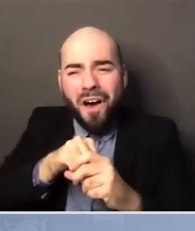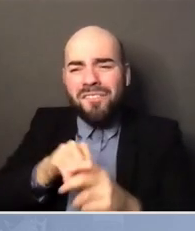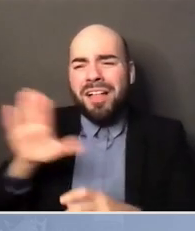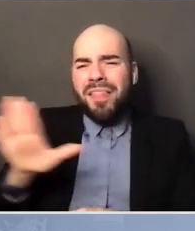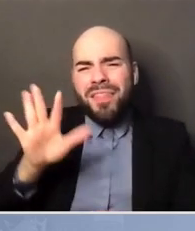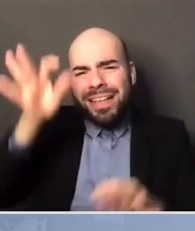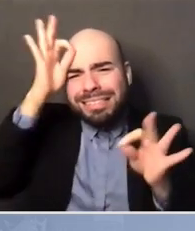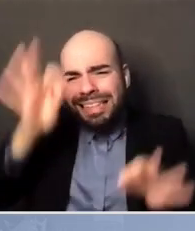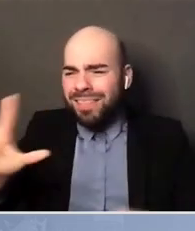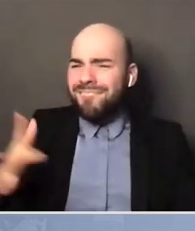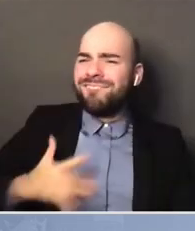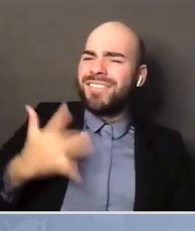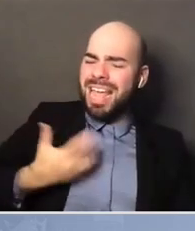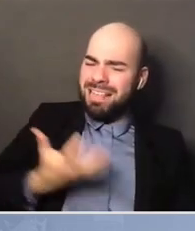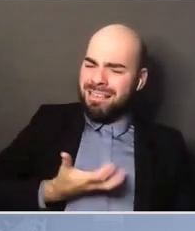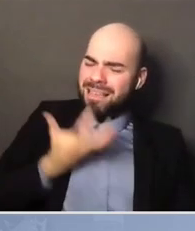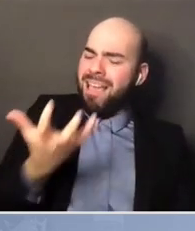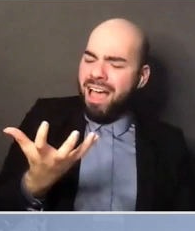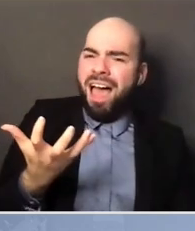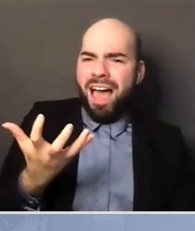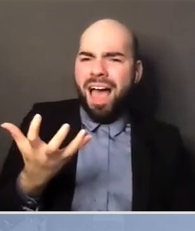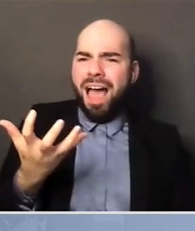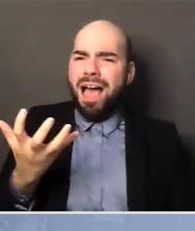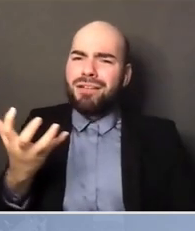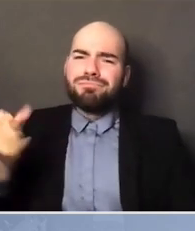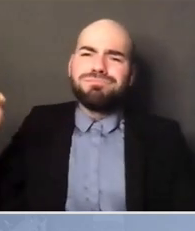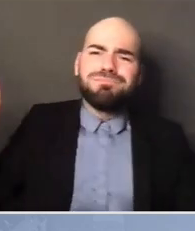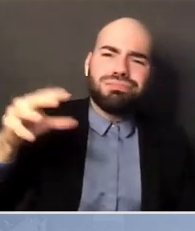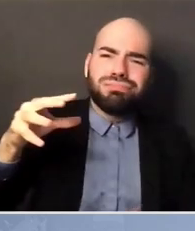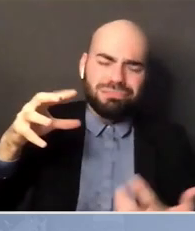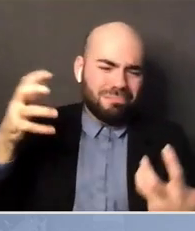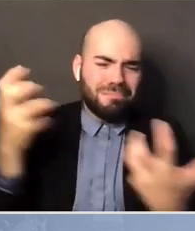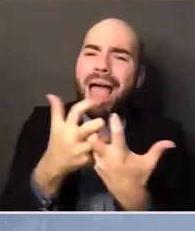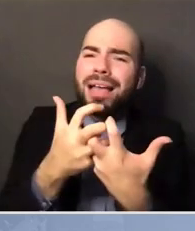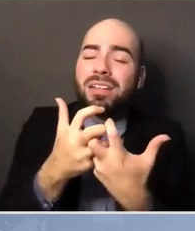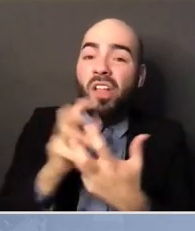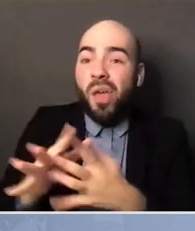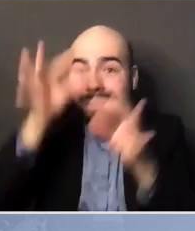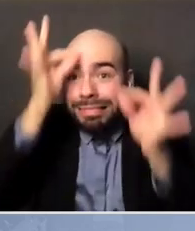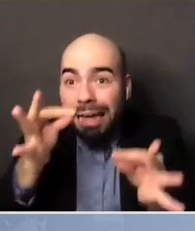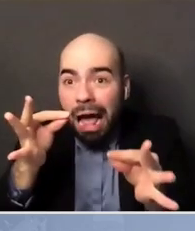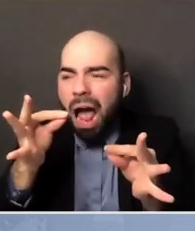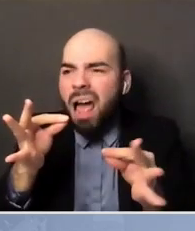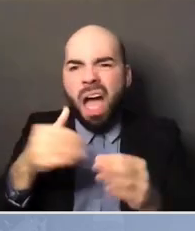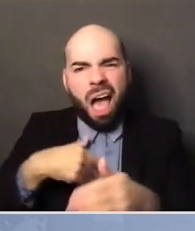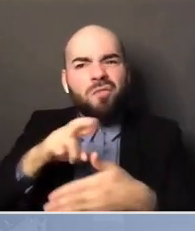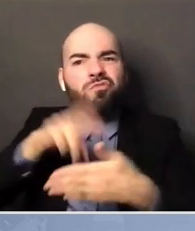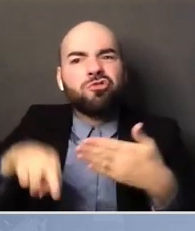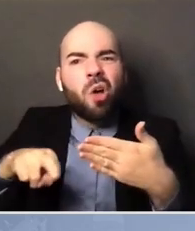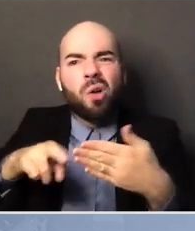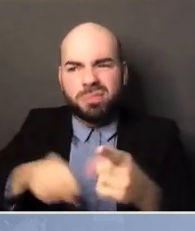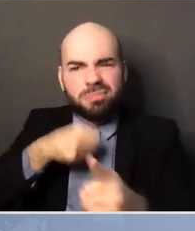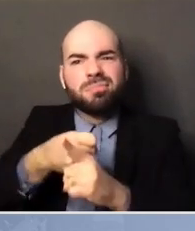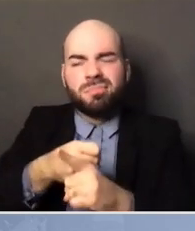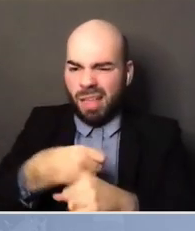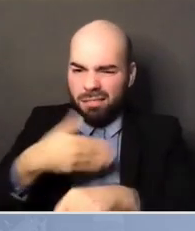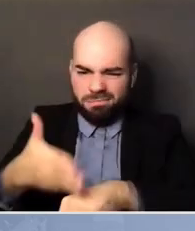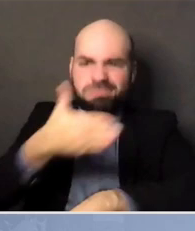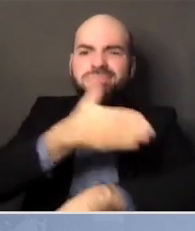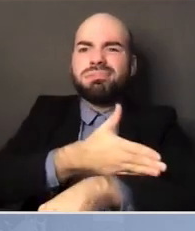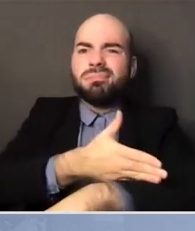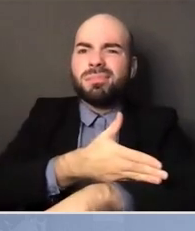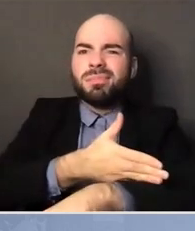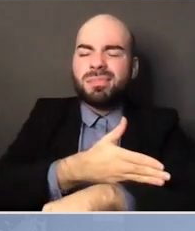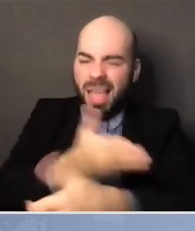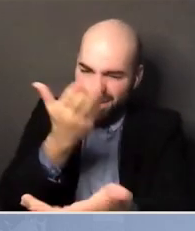to see that the decisions they make then create results and have consequences. That's, I think, more than